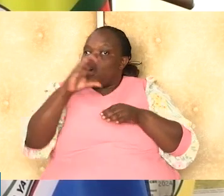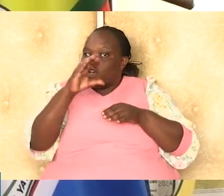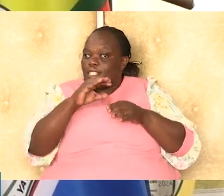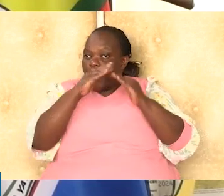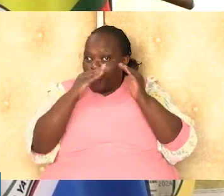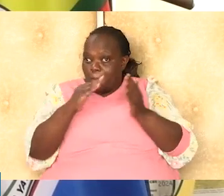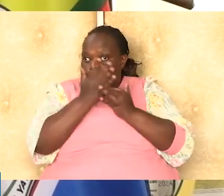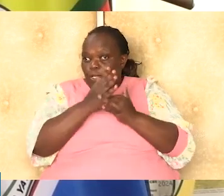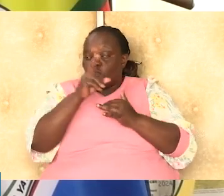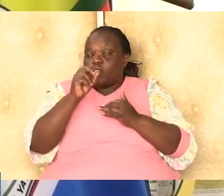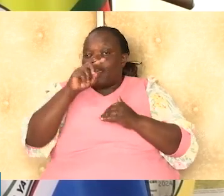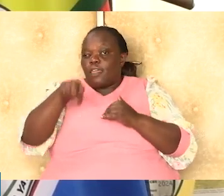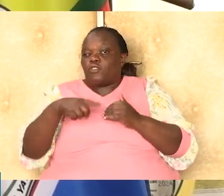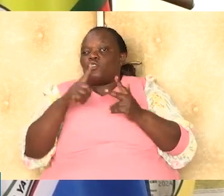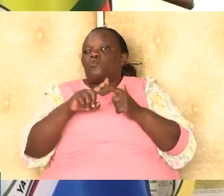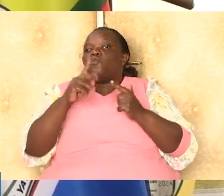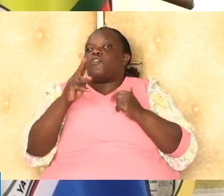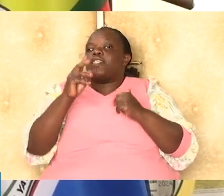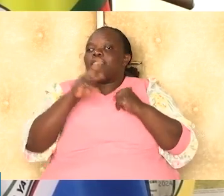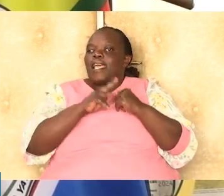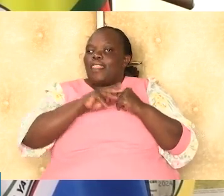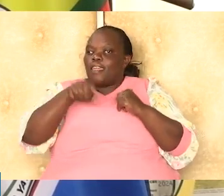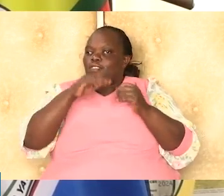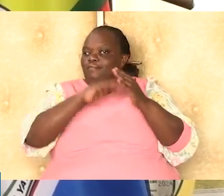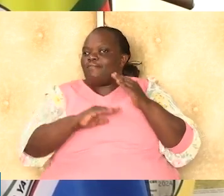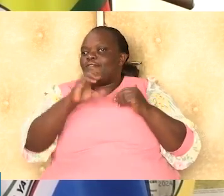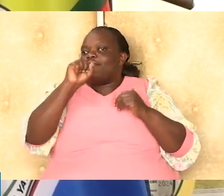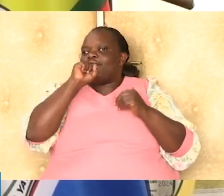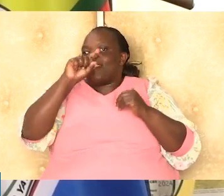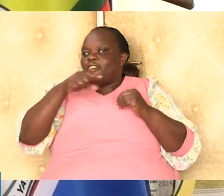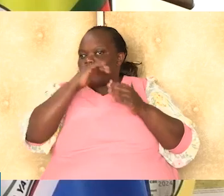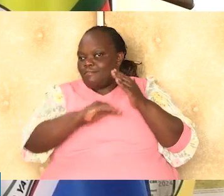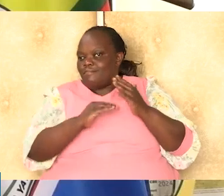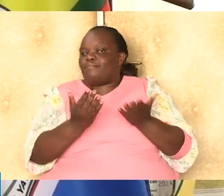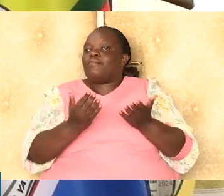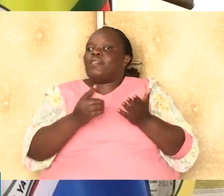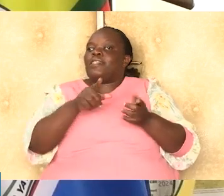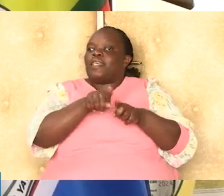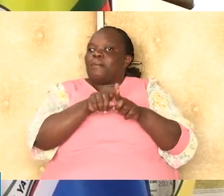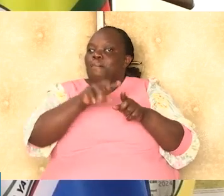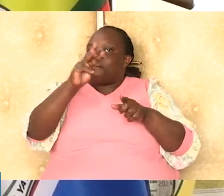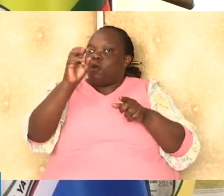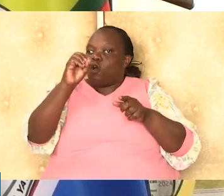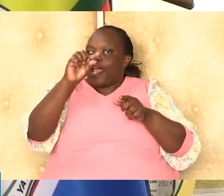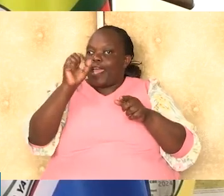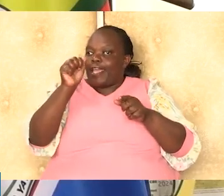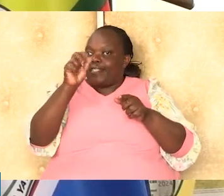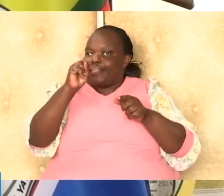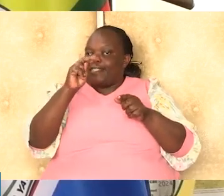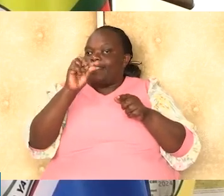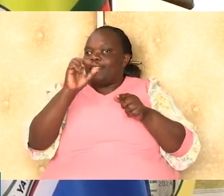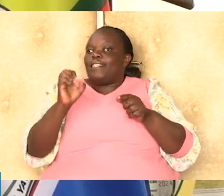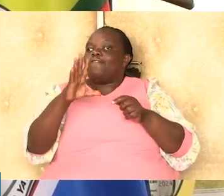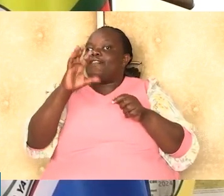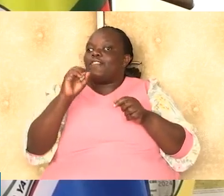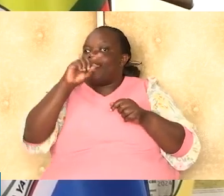is between 20,000 to 49,000 or about less than 50,000, 20,000,000. And then, mortgage is between 50,000